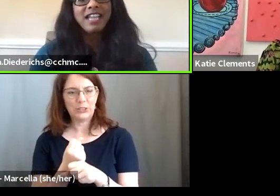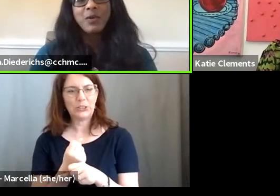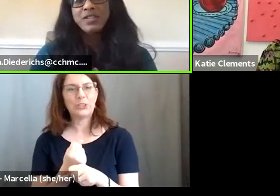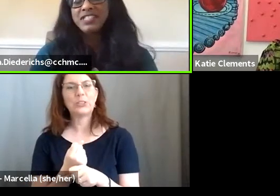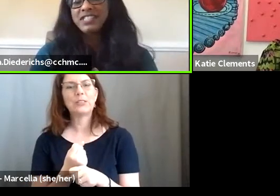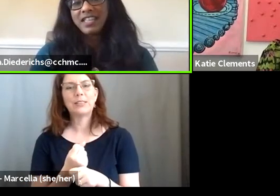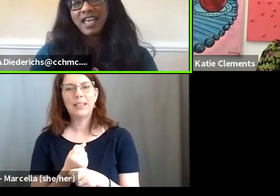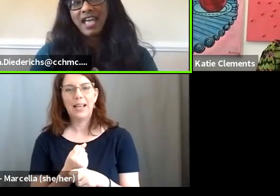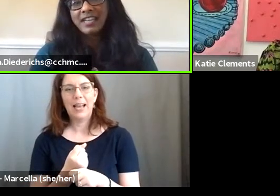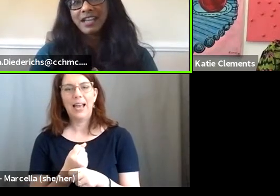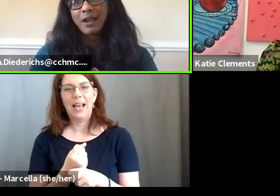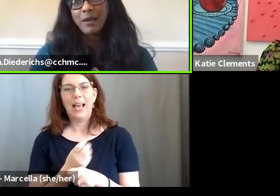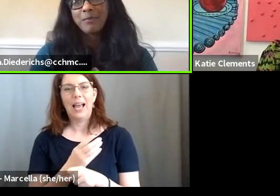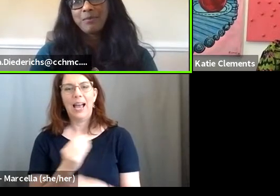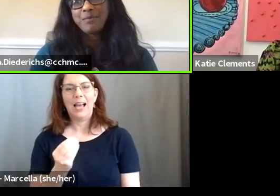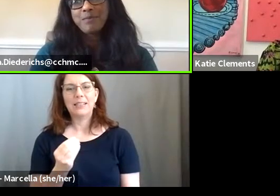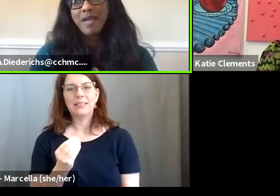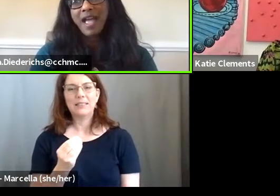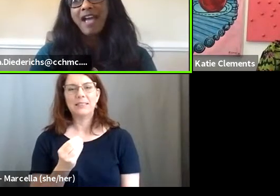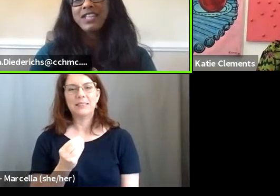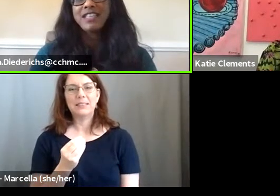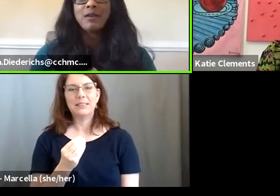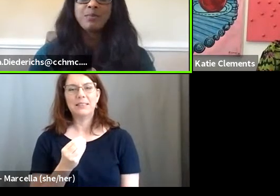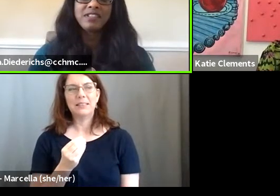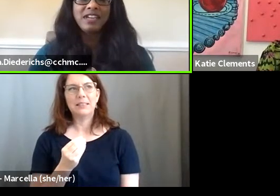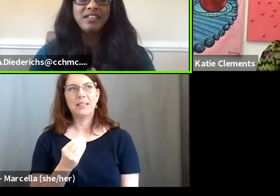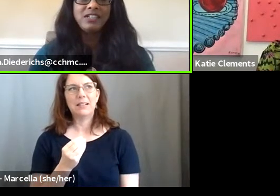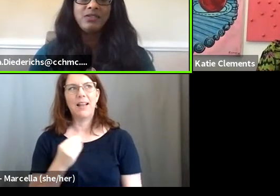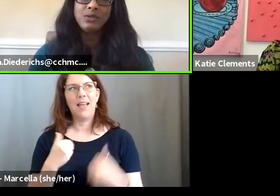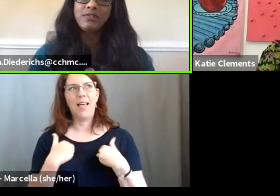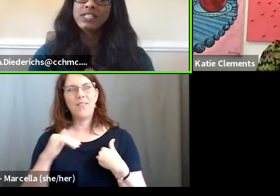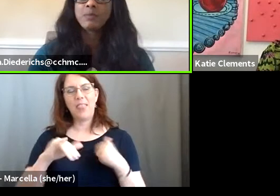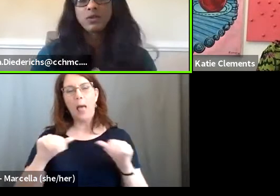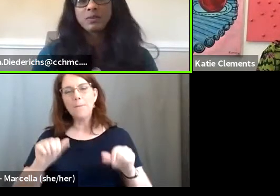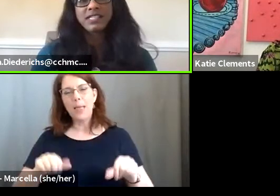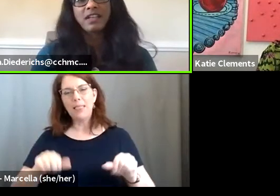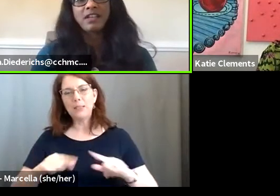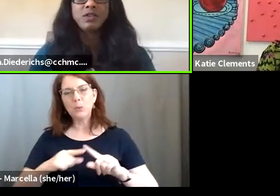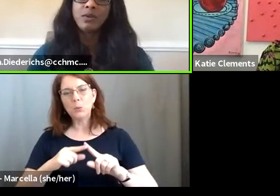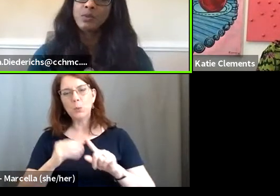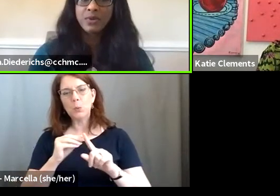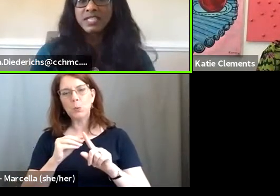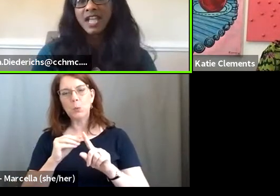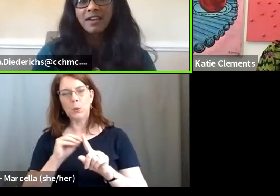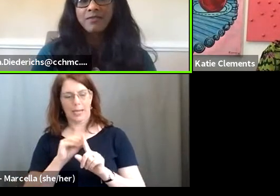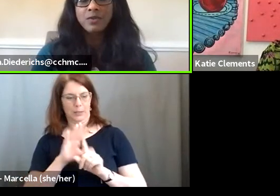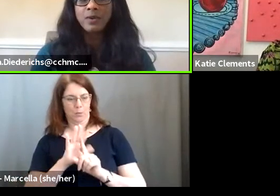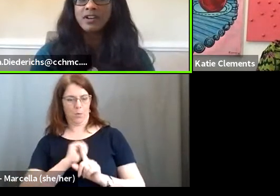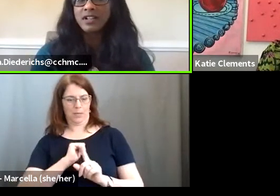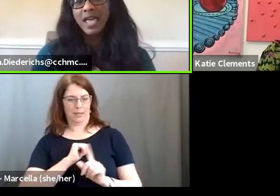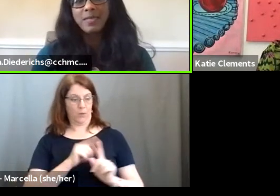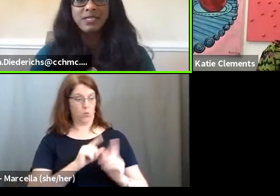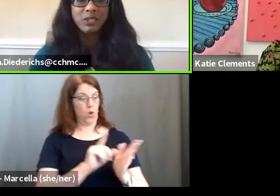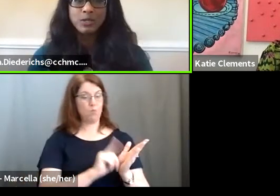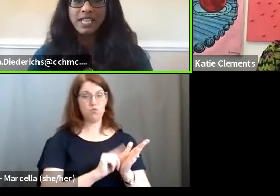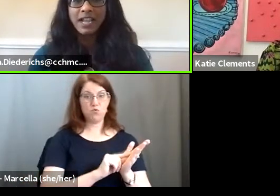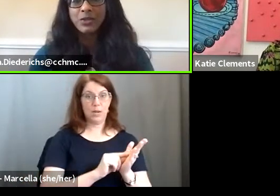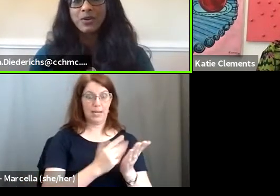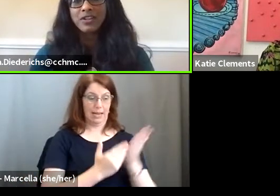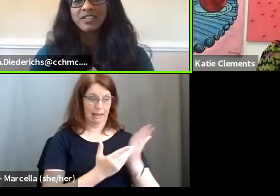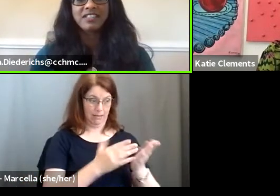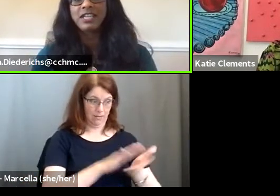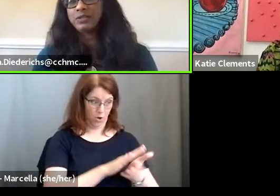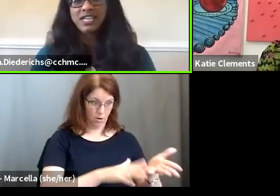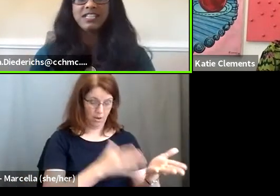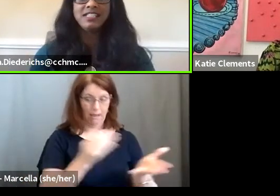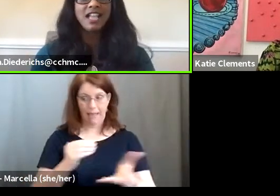And I would say that having that ability to sort of expose myself to both the print side of the world and the digital side